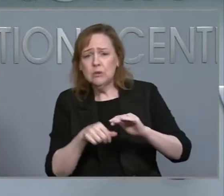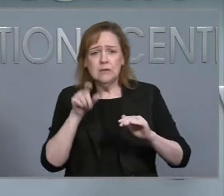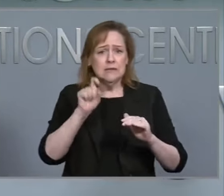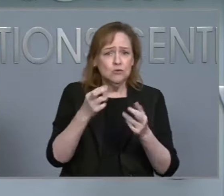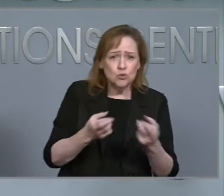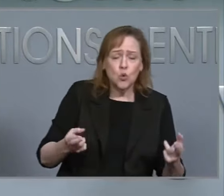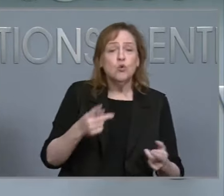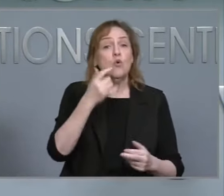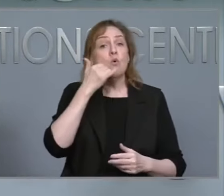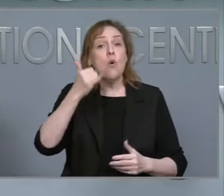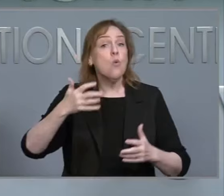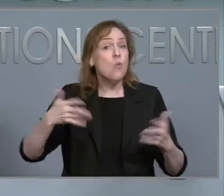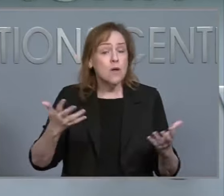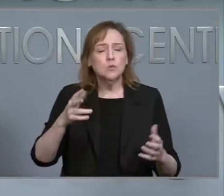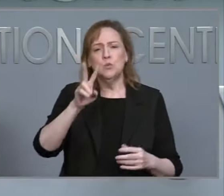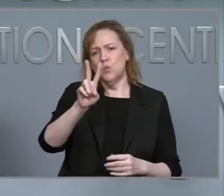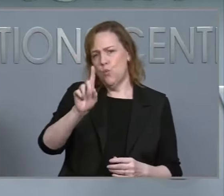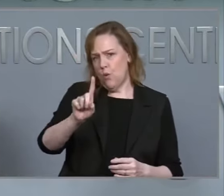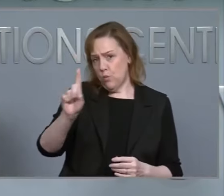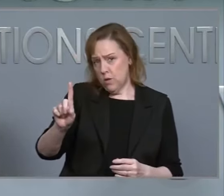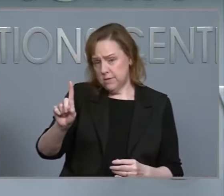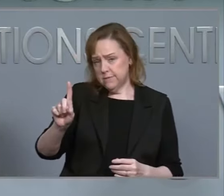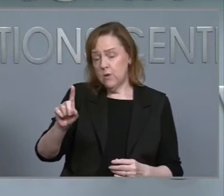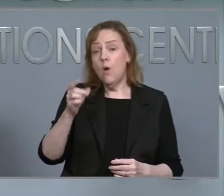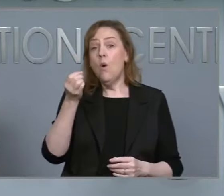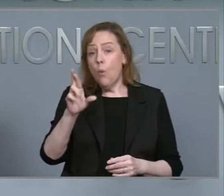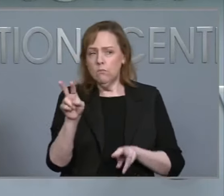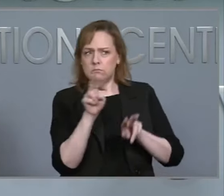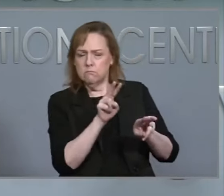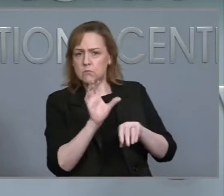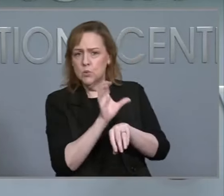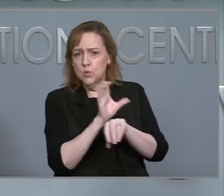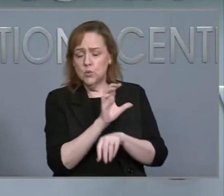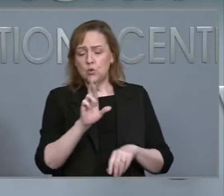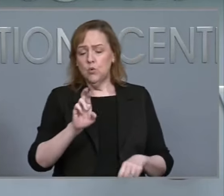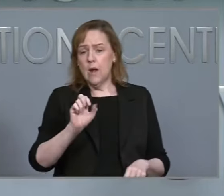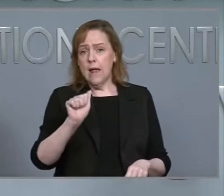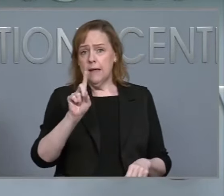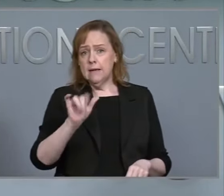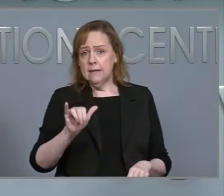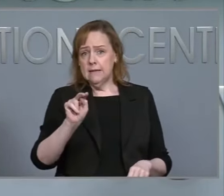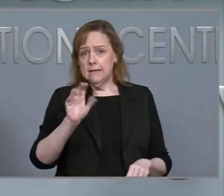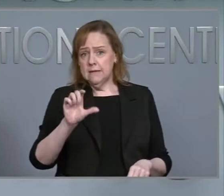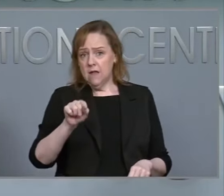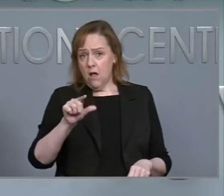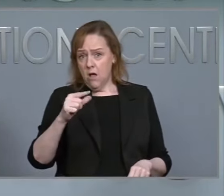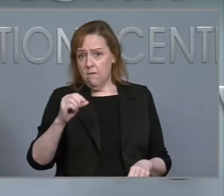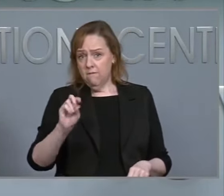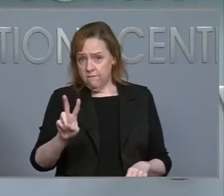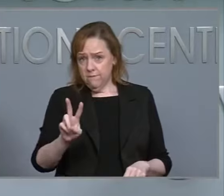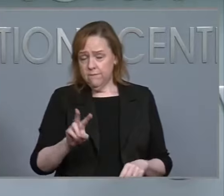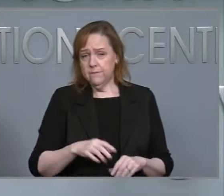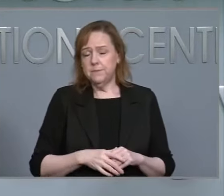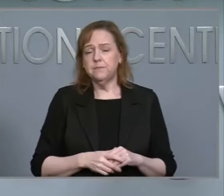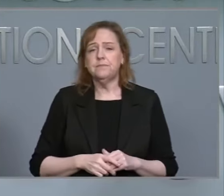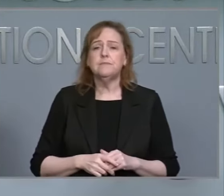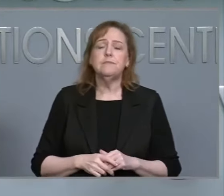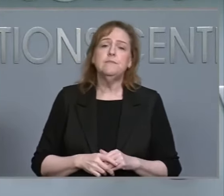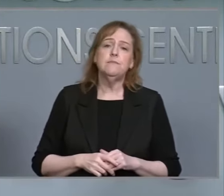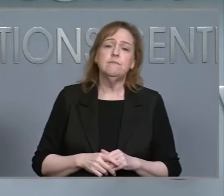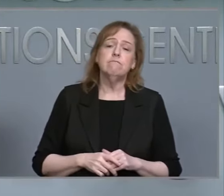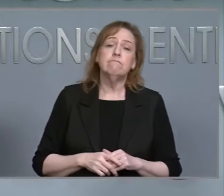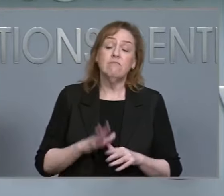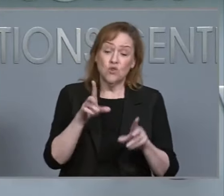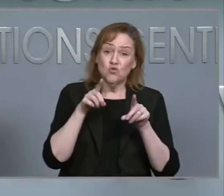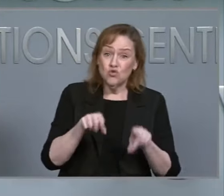call 2-1-1 or visit ReadyNC.gov. We've seen how during this hurricane, how